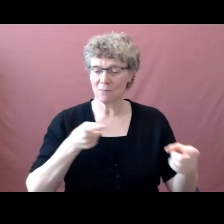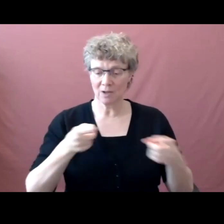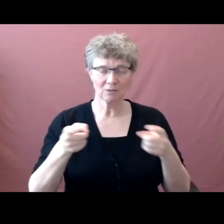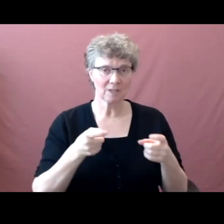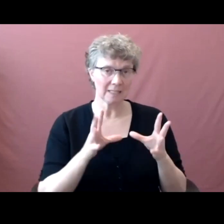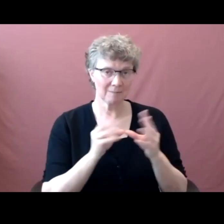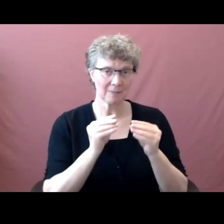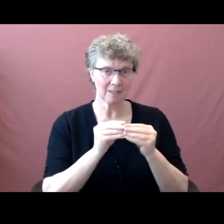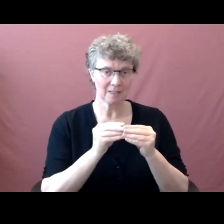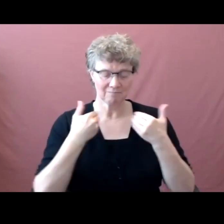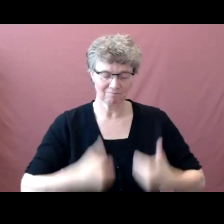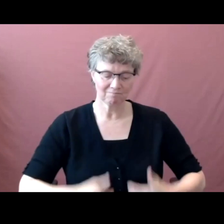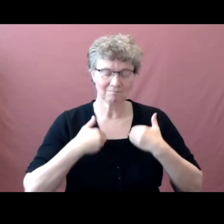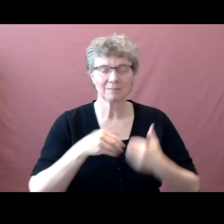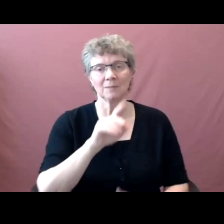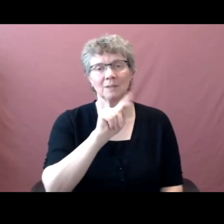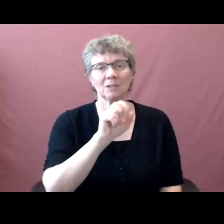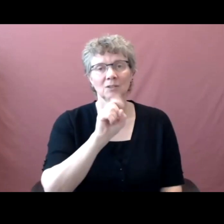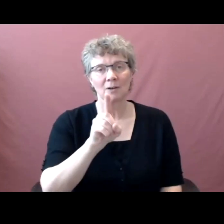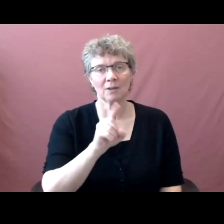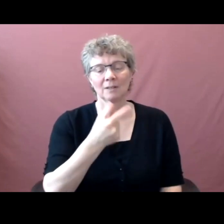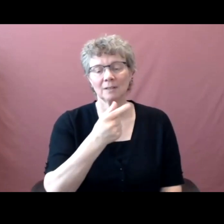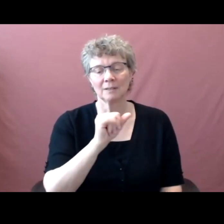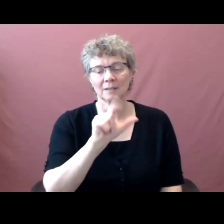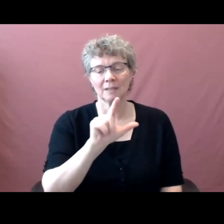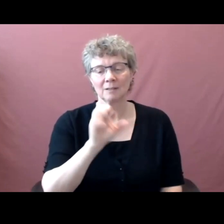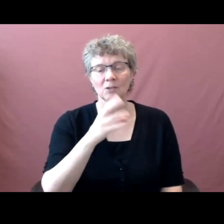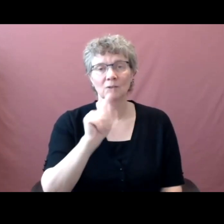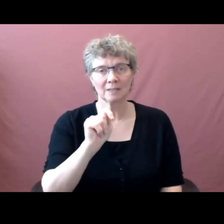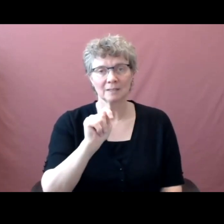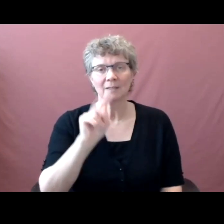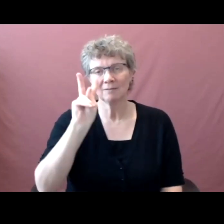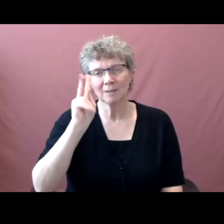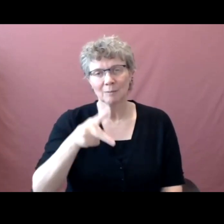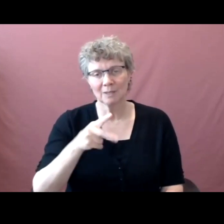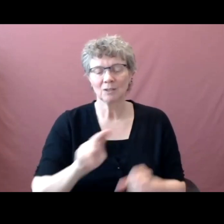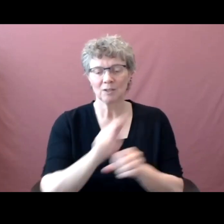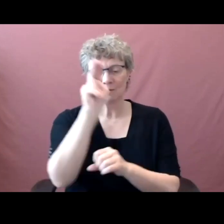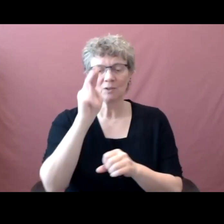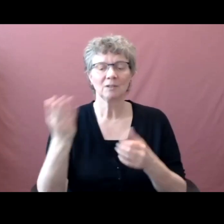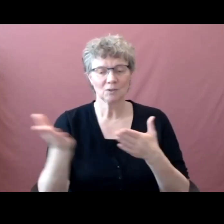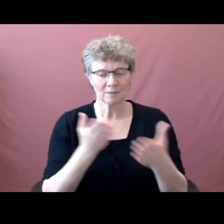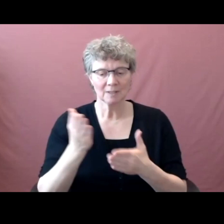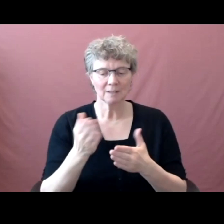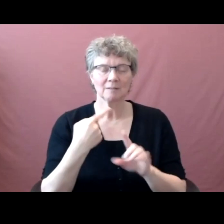My name is Todd Gilchrist for those of you that I haven't met yet, Vice President of University Services and Finance.